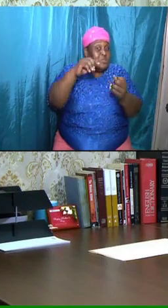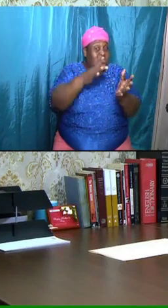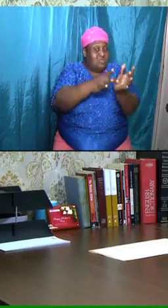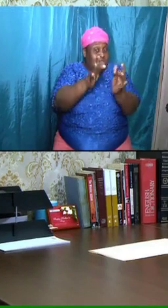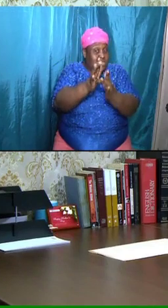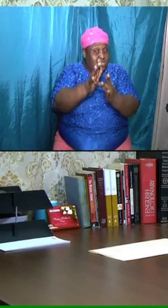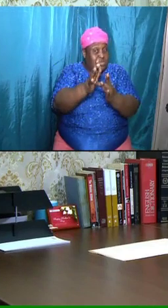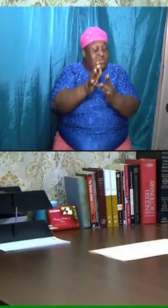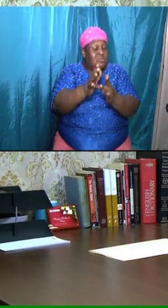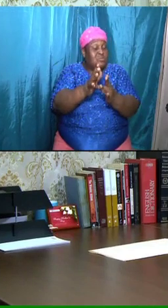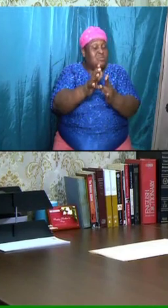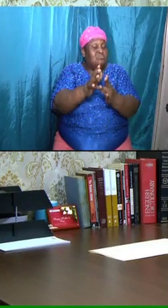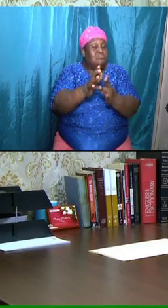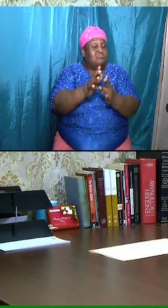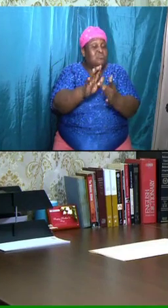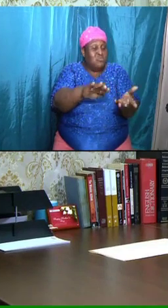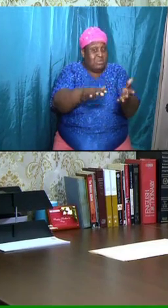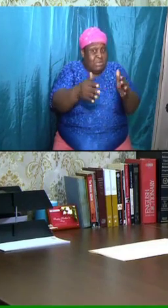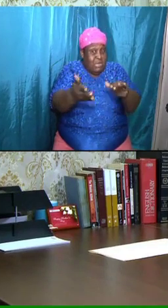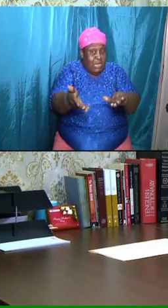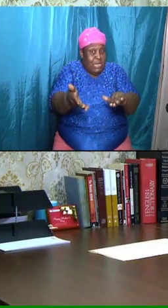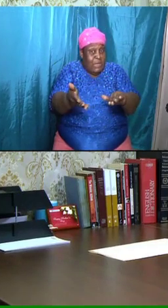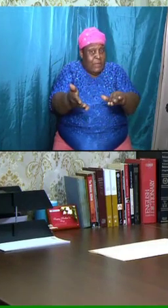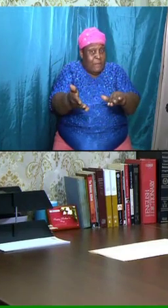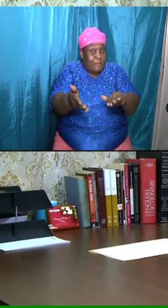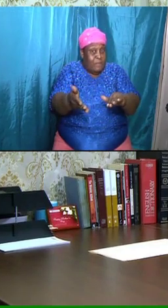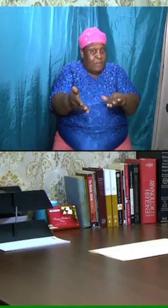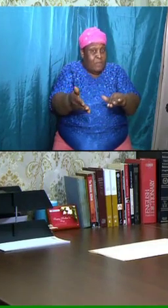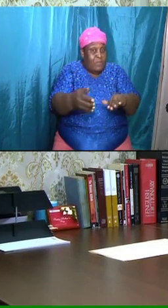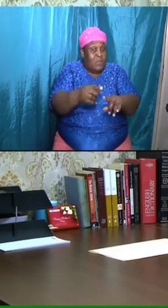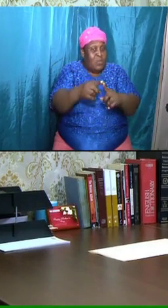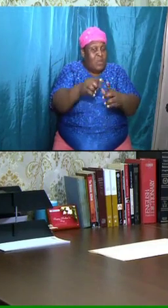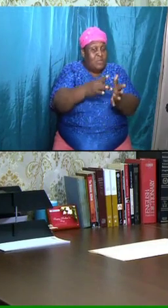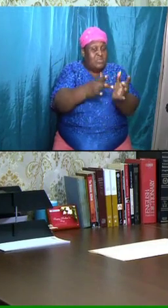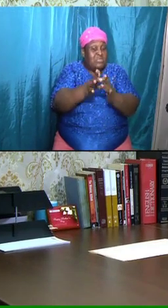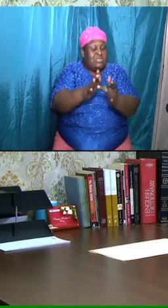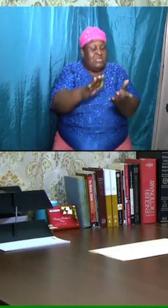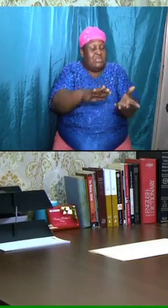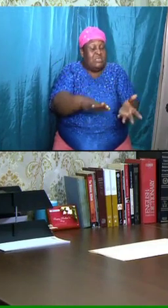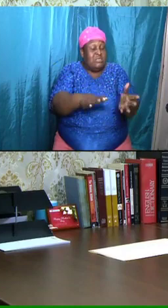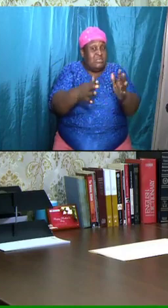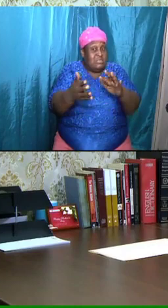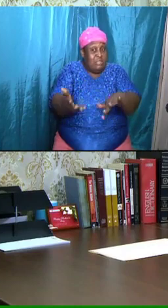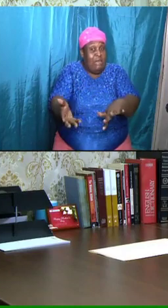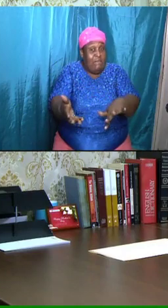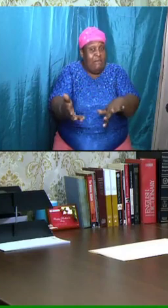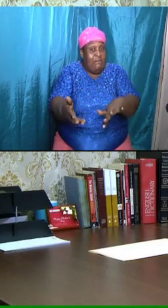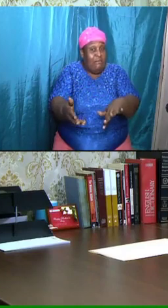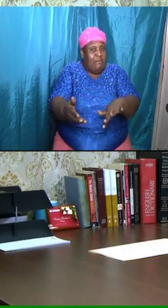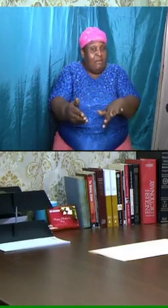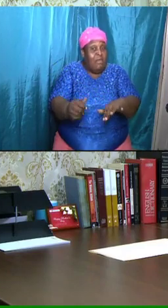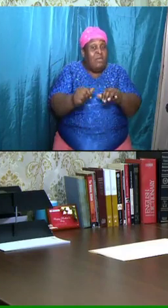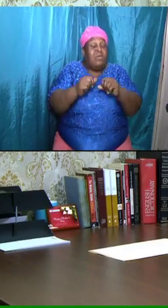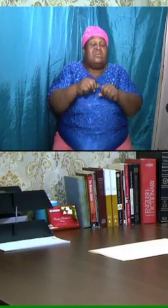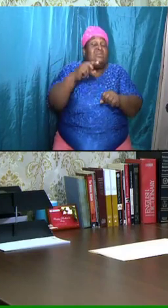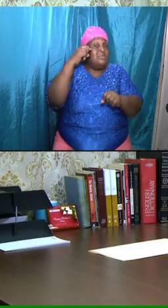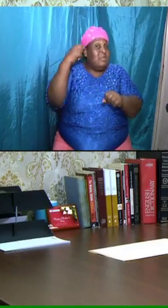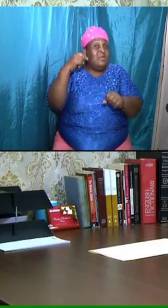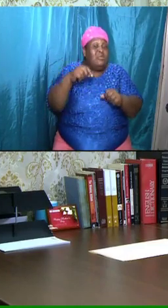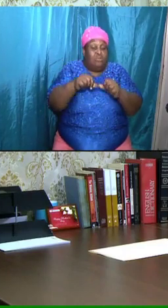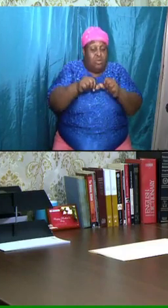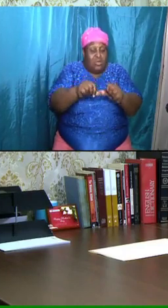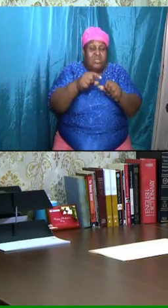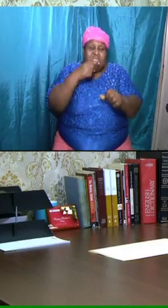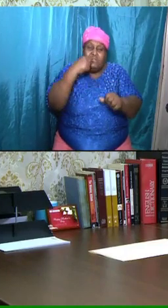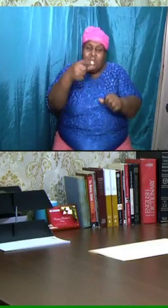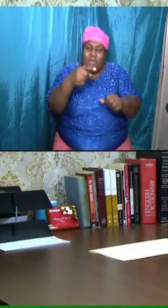off at a particular point. And then after Messiah was cut off, he went right on to speak about the people of the